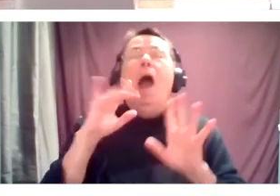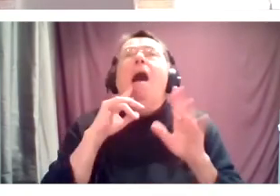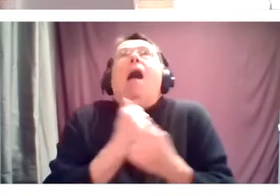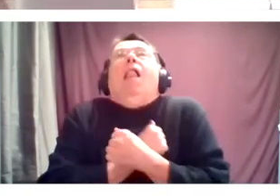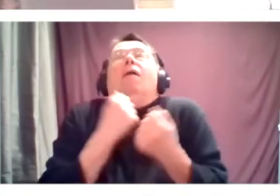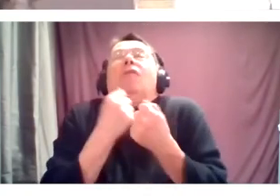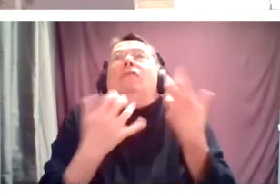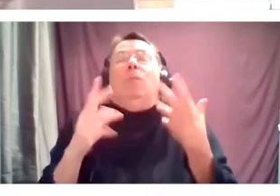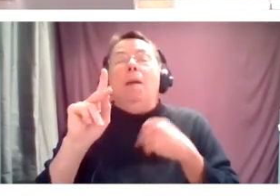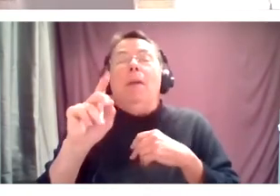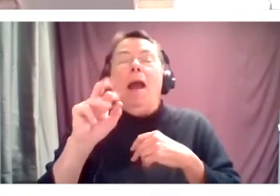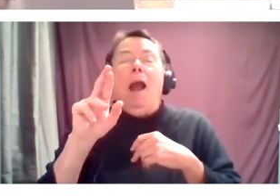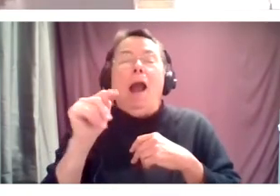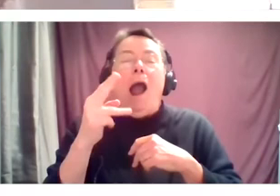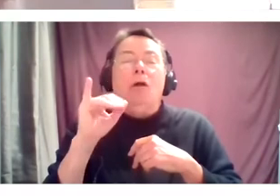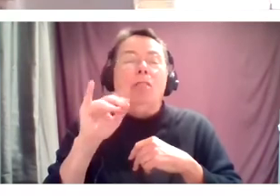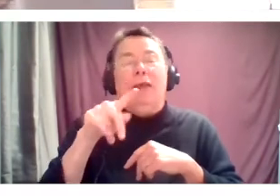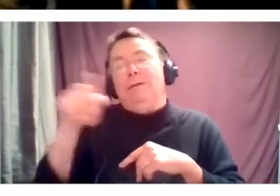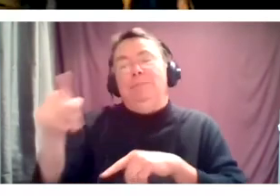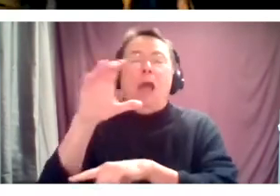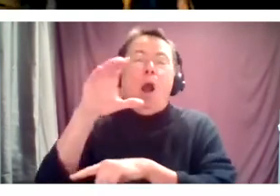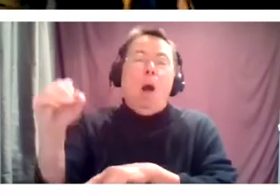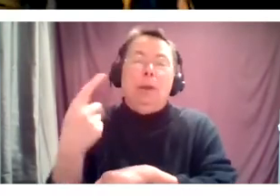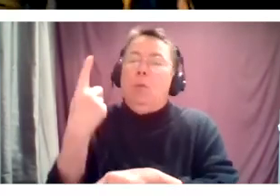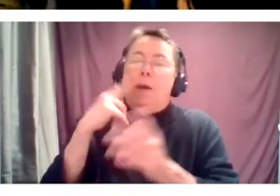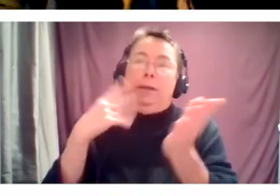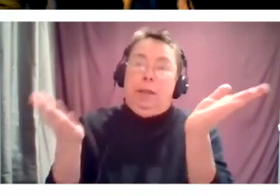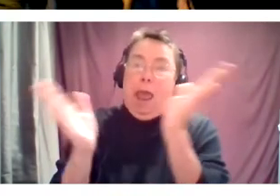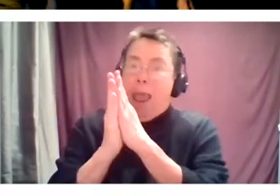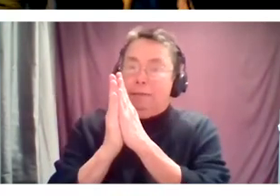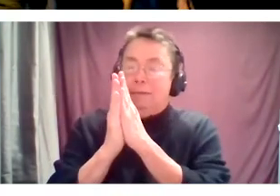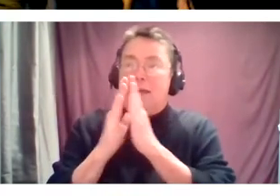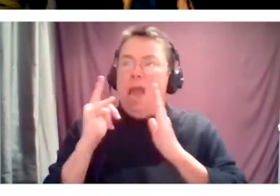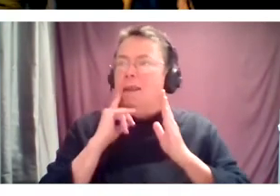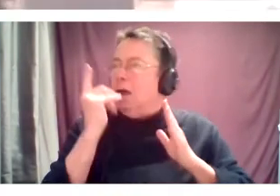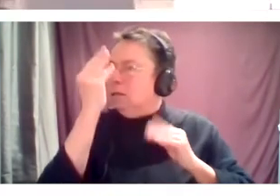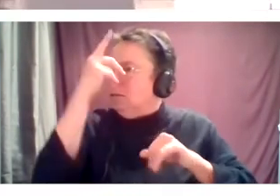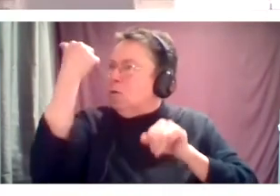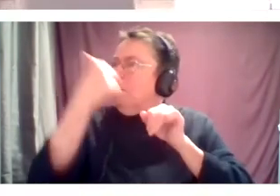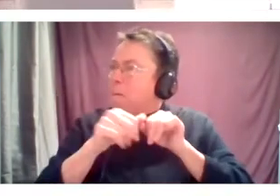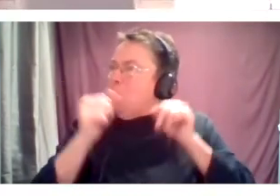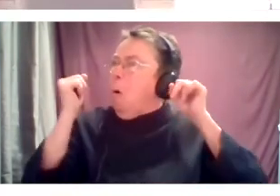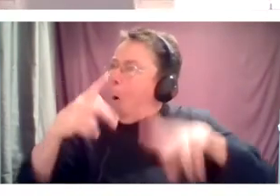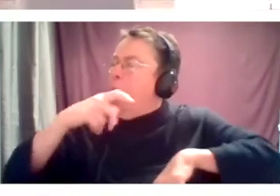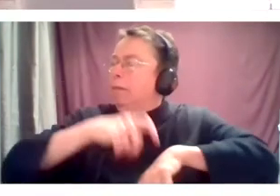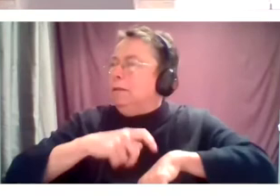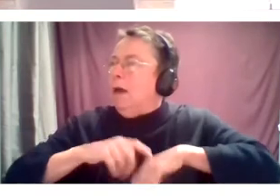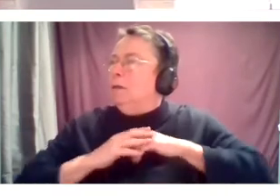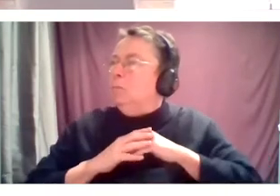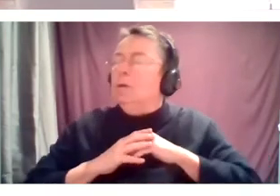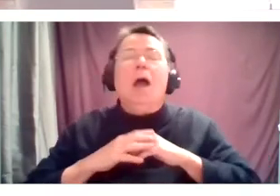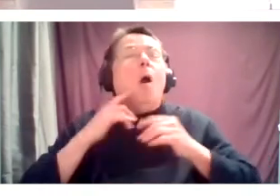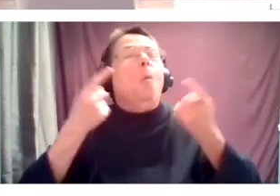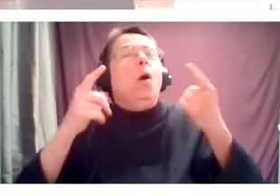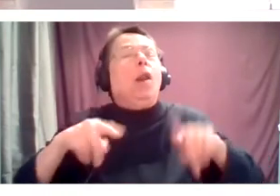over at company one has been asking this question and it sits with me all the time, right? How, what happens when the pressure's off?